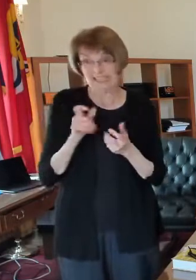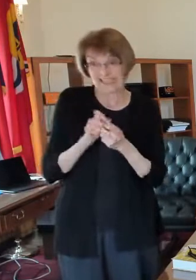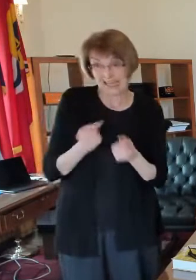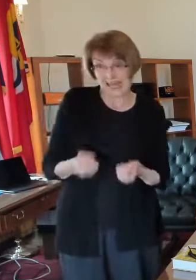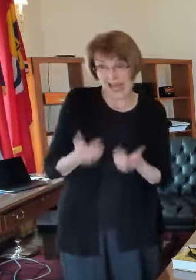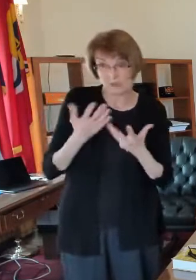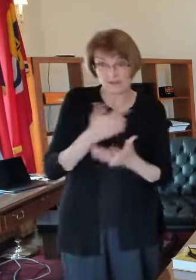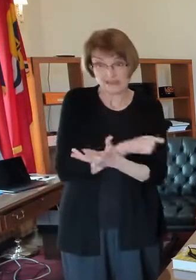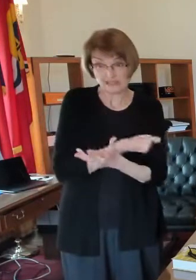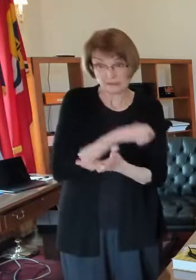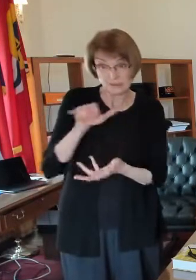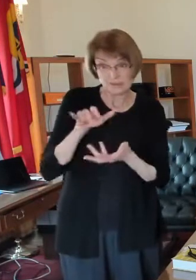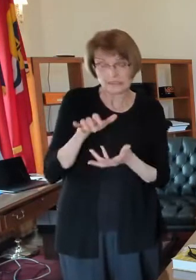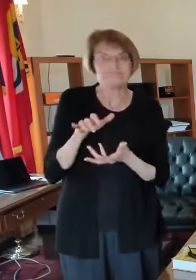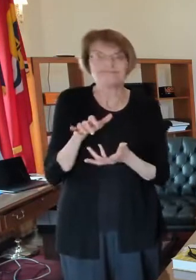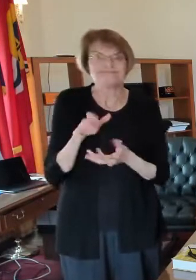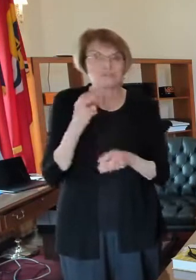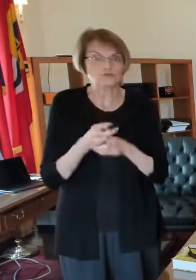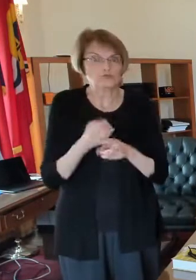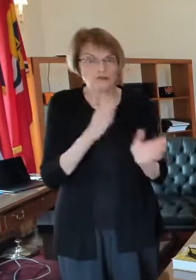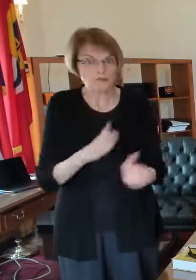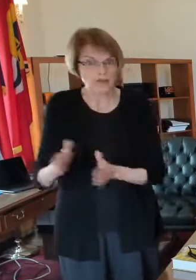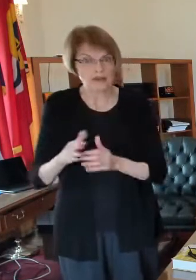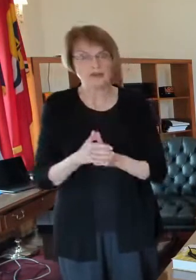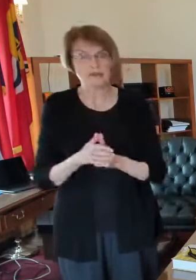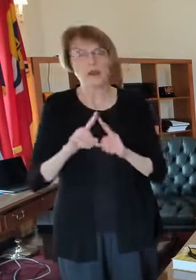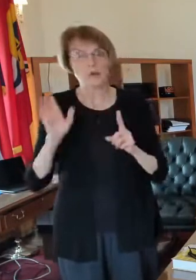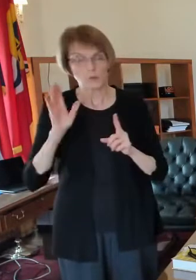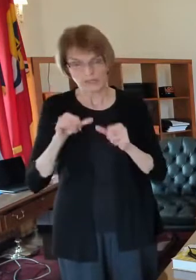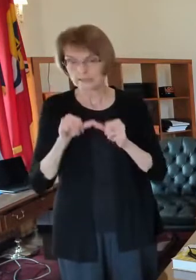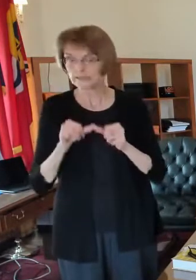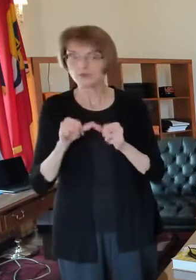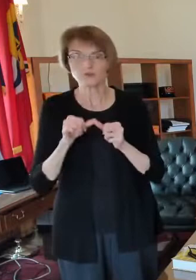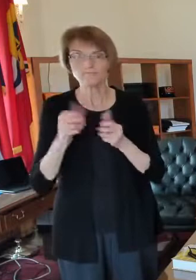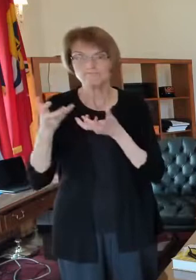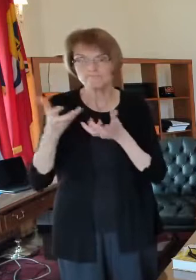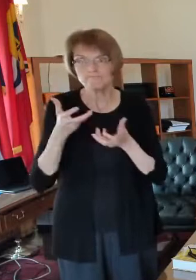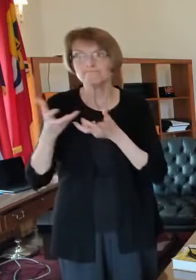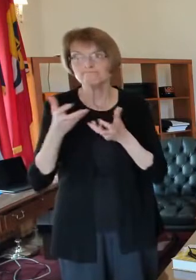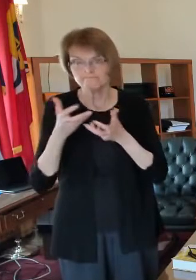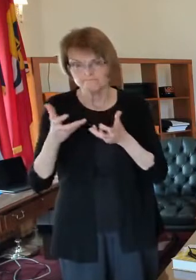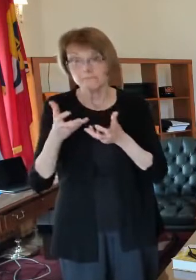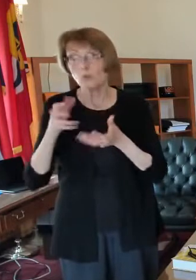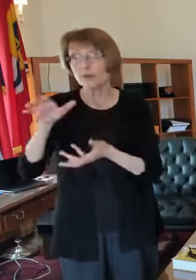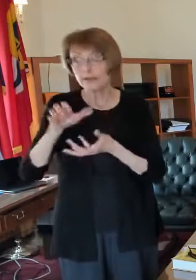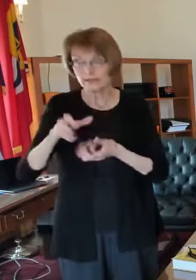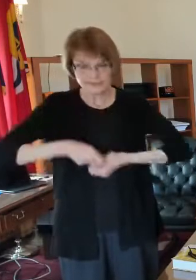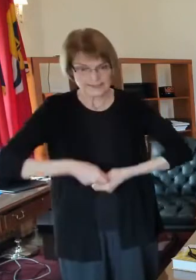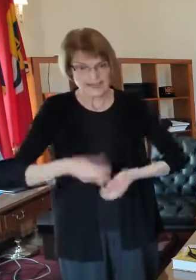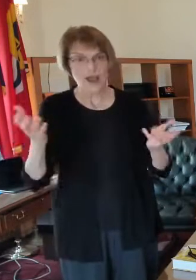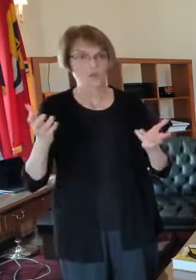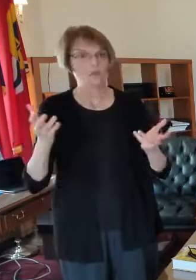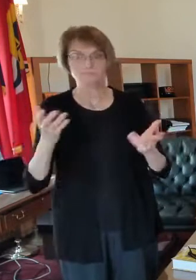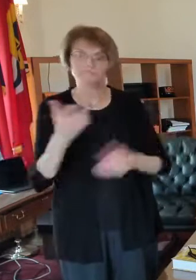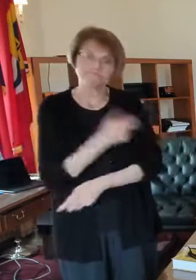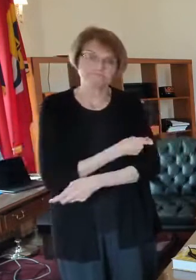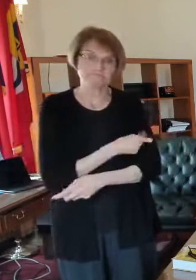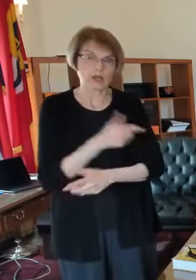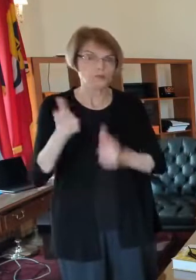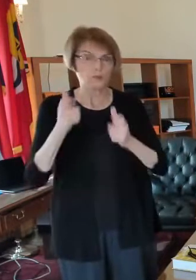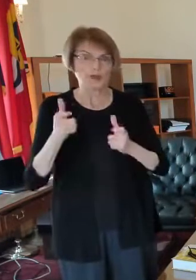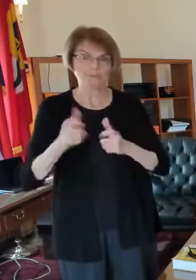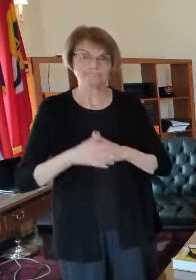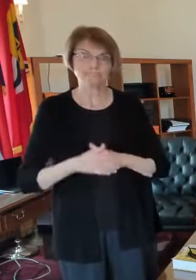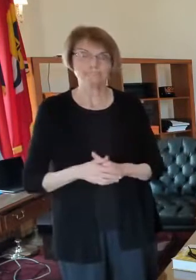how many vaccinations you're you're going to have but we're going to continue just to work with that and get those vaccinations out and into arms as quickly as